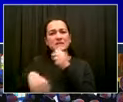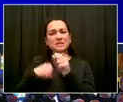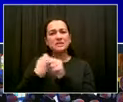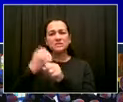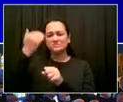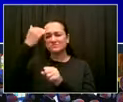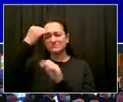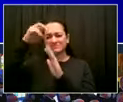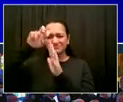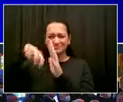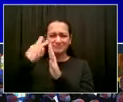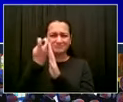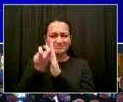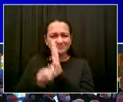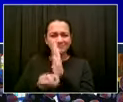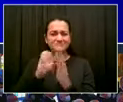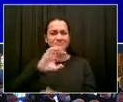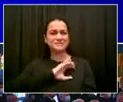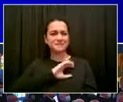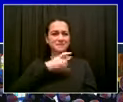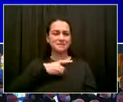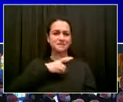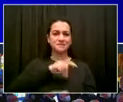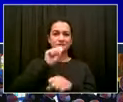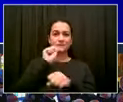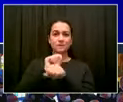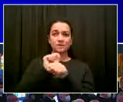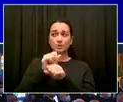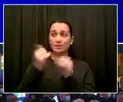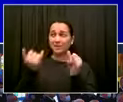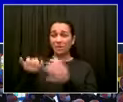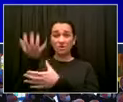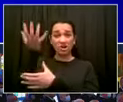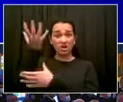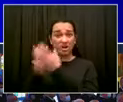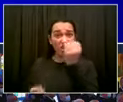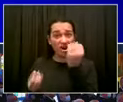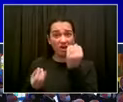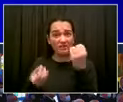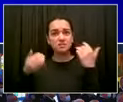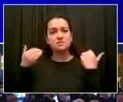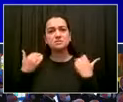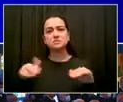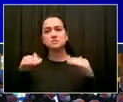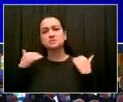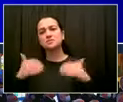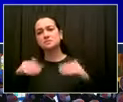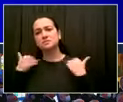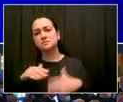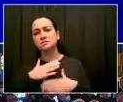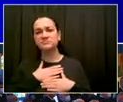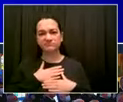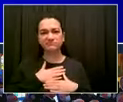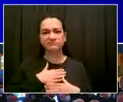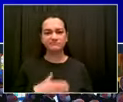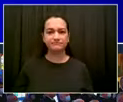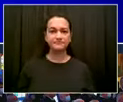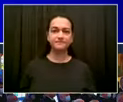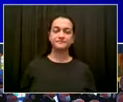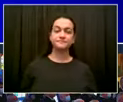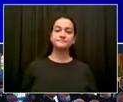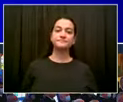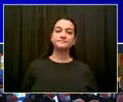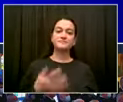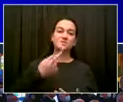we can do more than just grieve. We can act to fight the scourge that